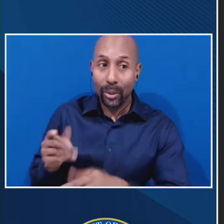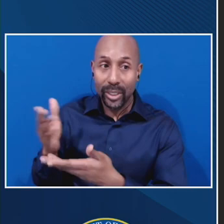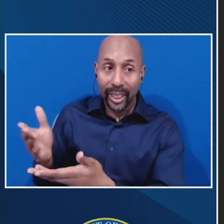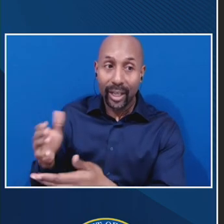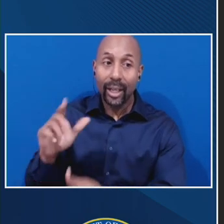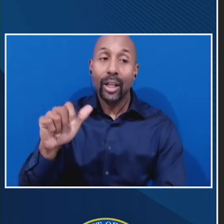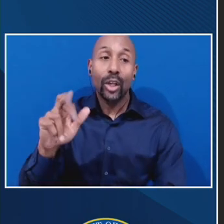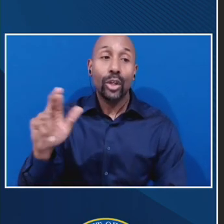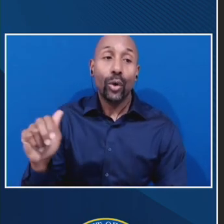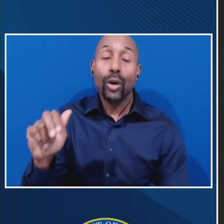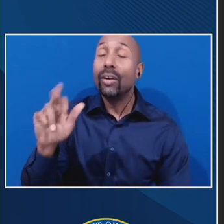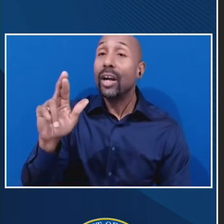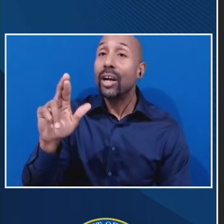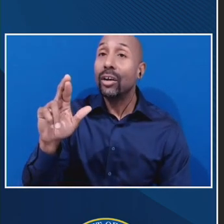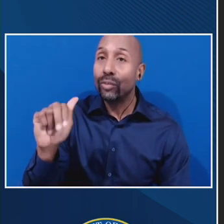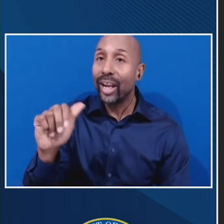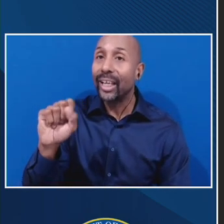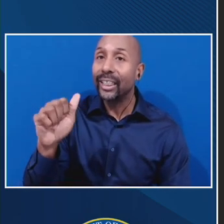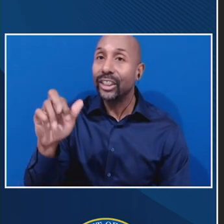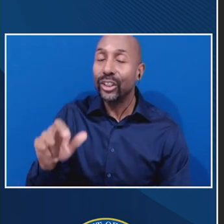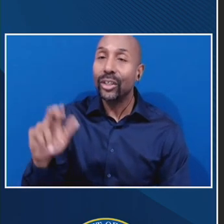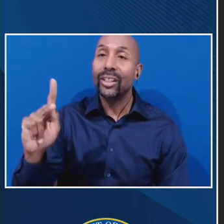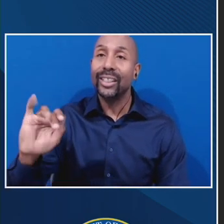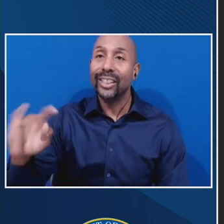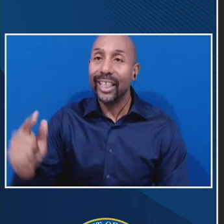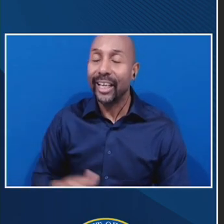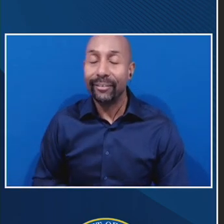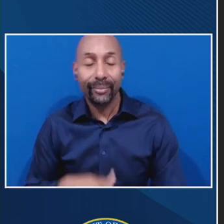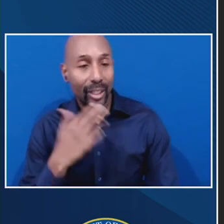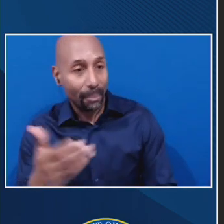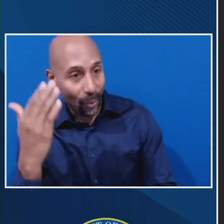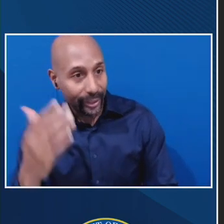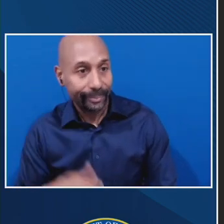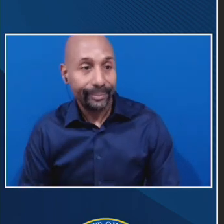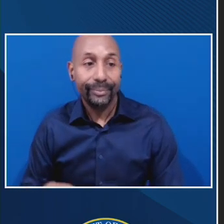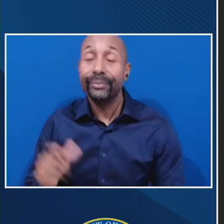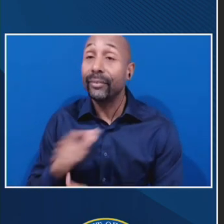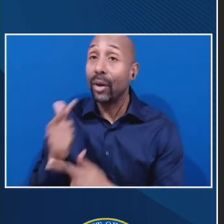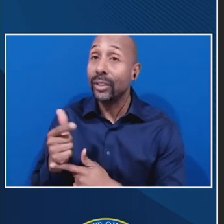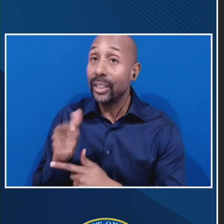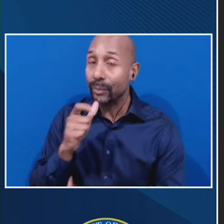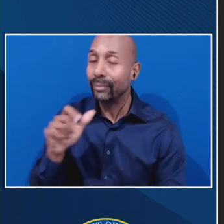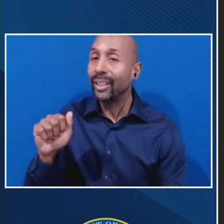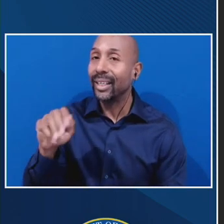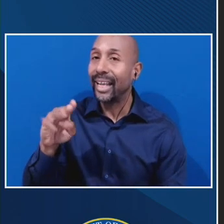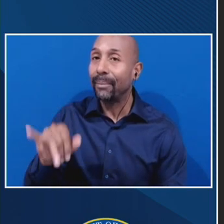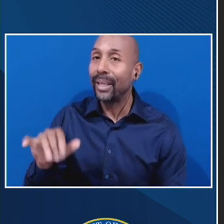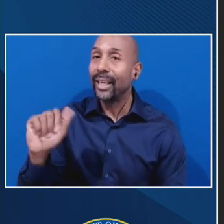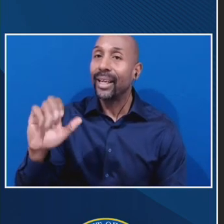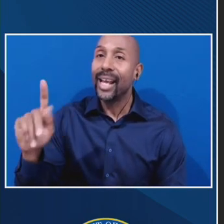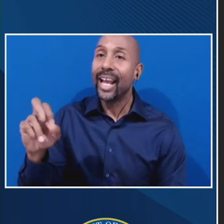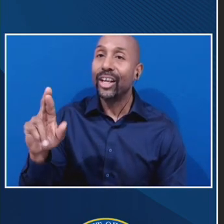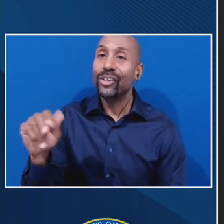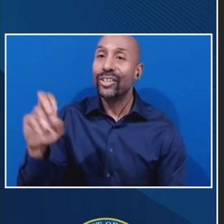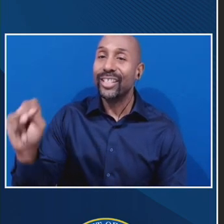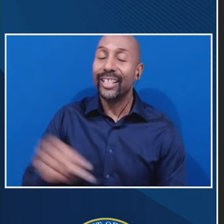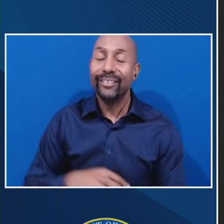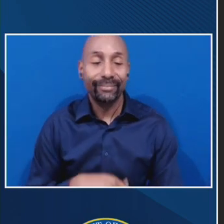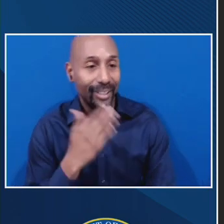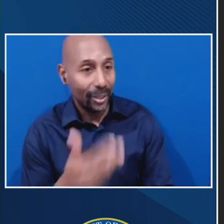Laura? Good morning. Good morning, Laura. And the alternate is Amy Ackerson. Amy? Good morning. Good morning, Amy.